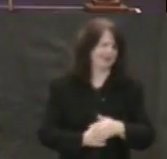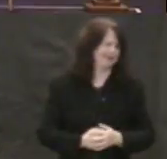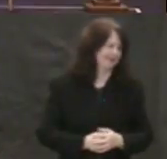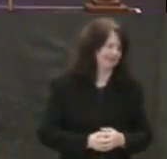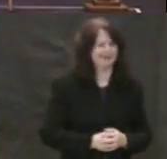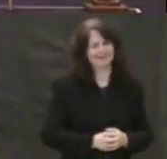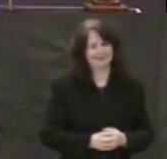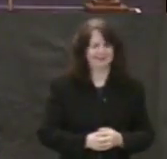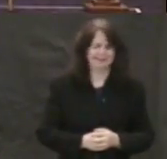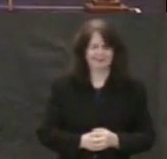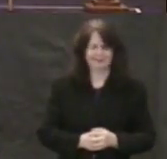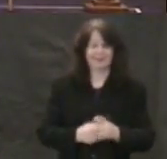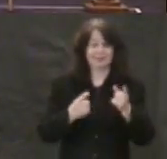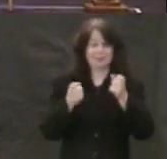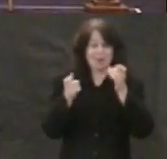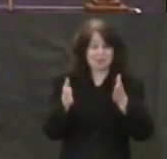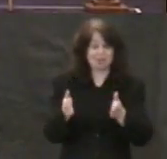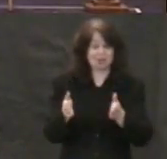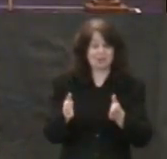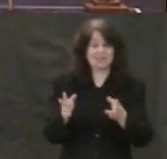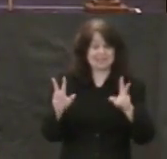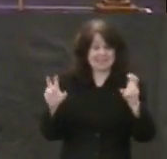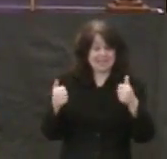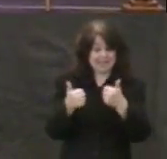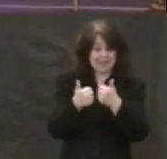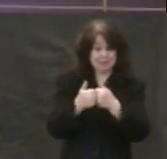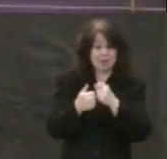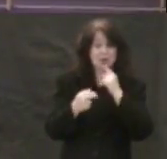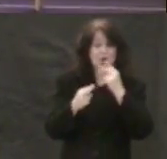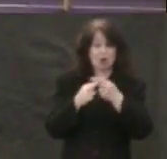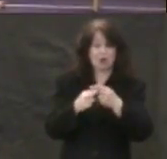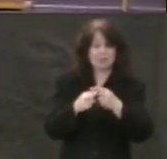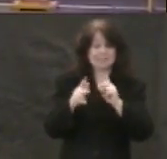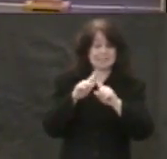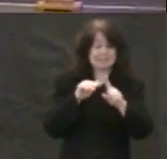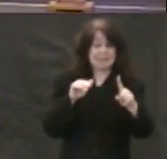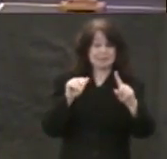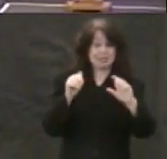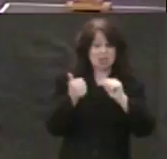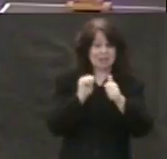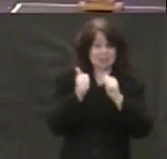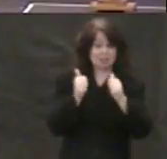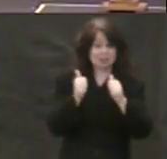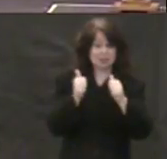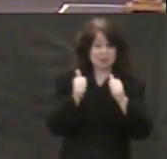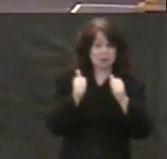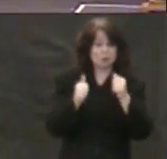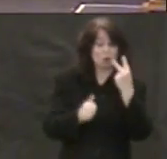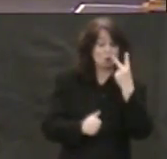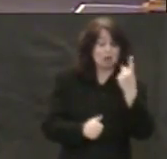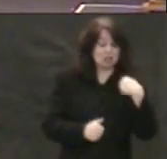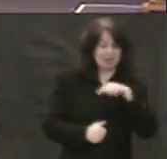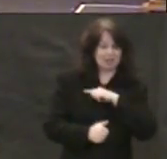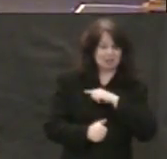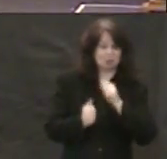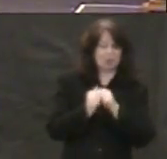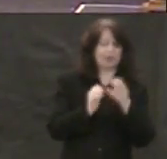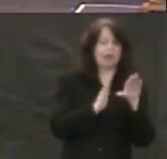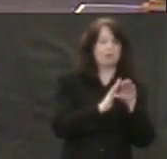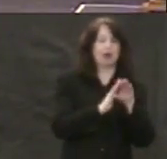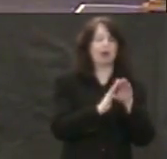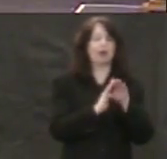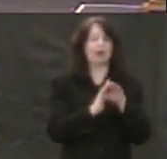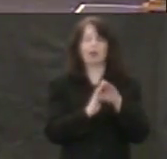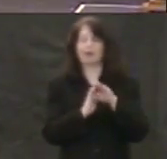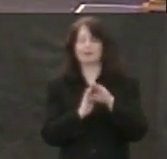The managers of escape challenge were monitoring us by camera. And while they hadn't seen exactly